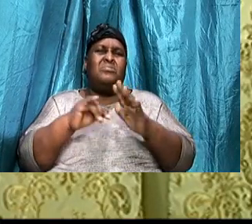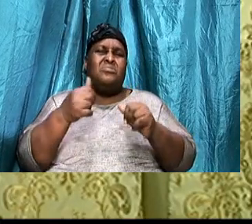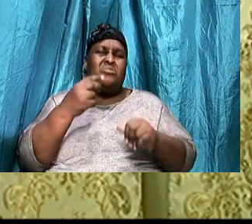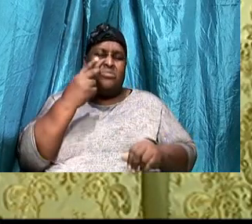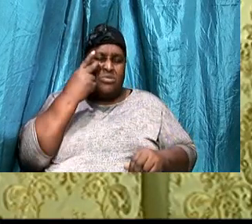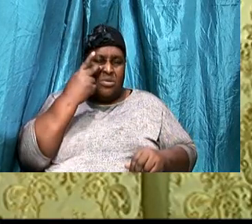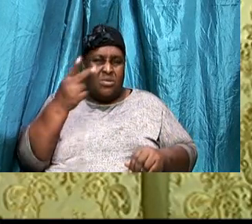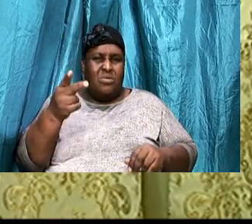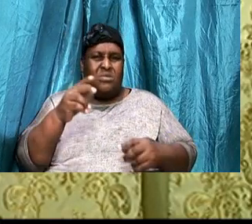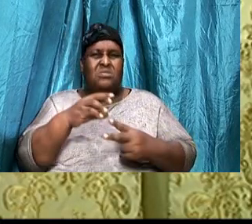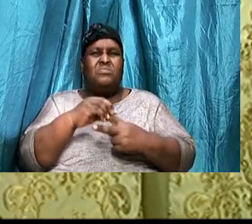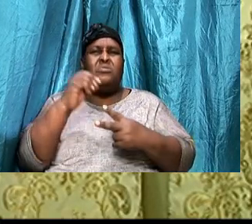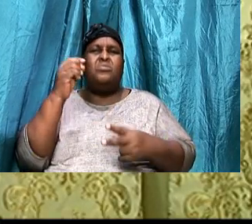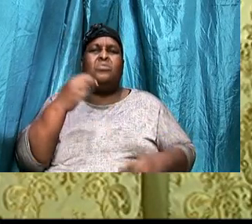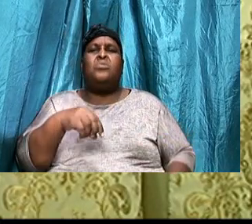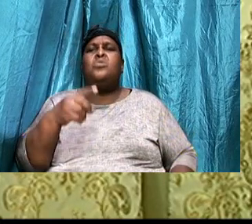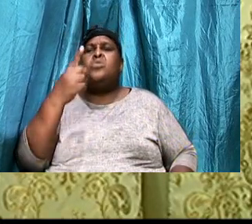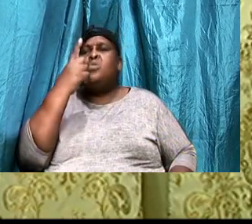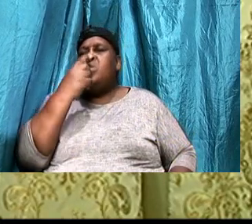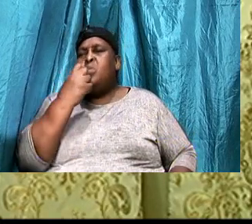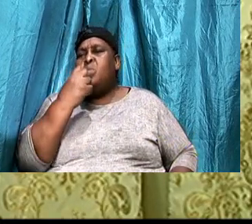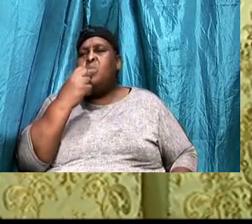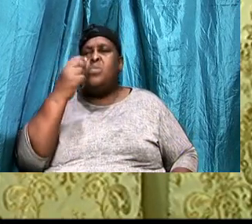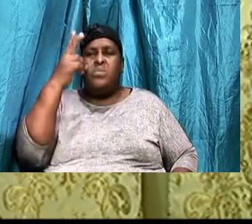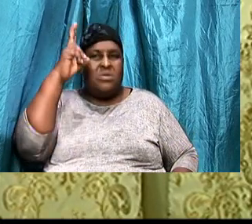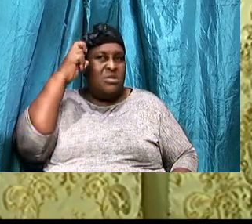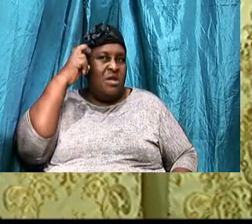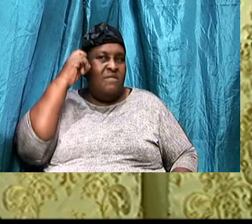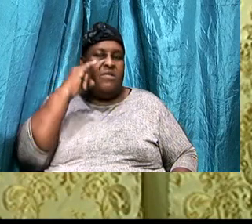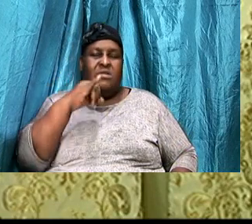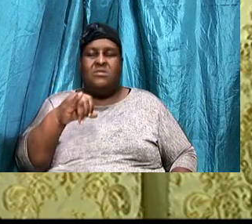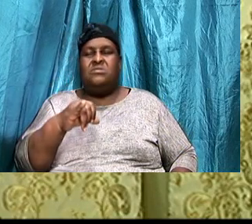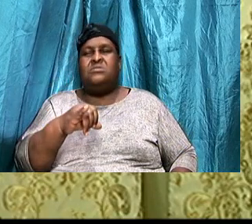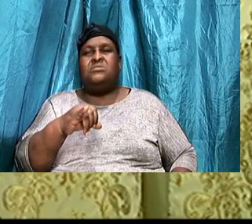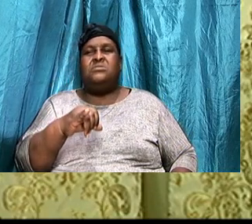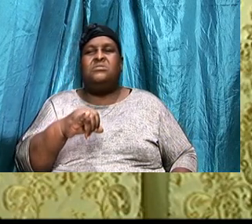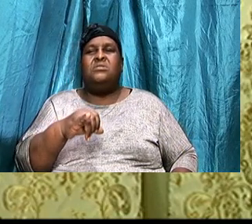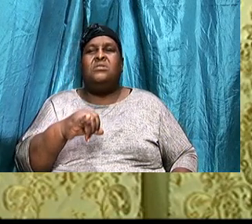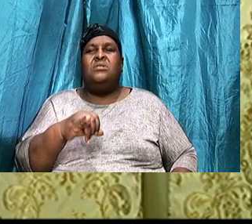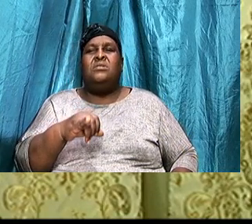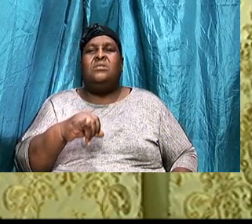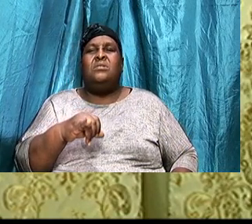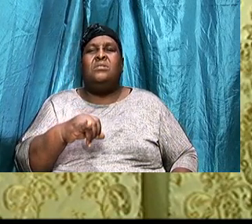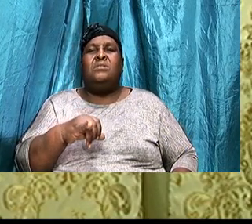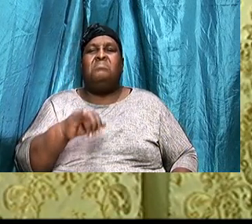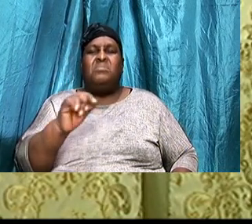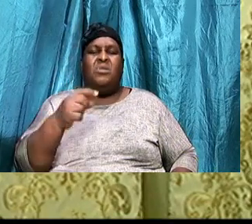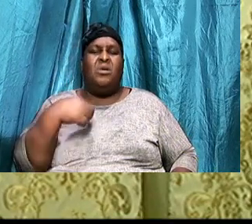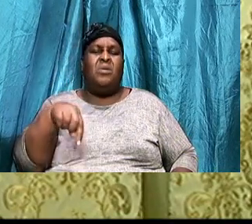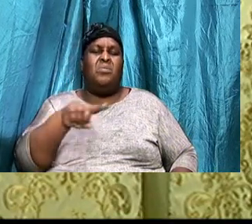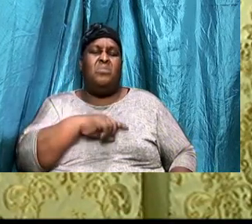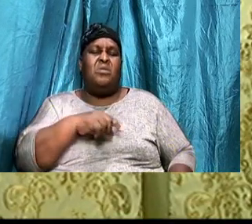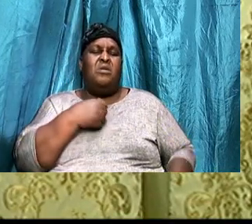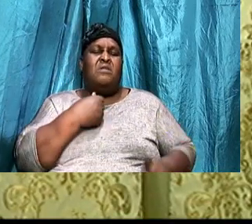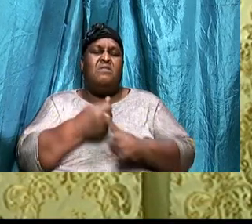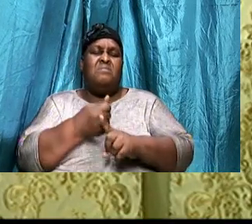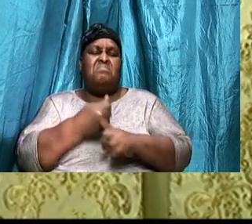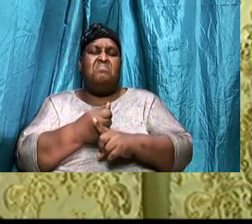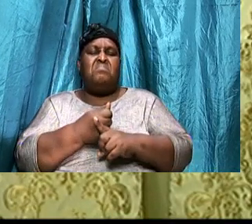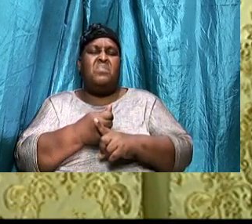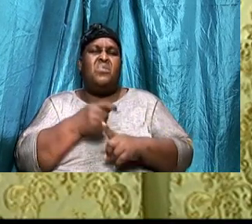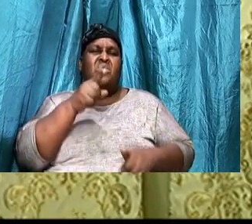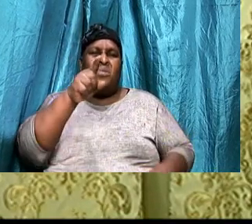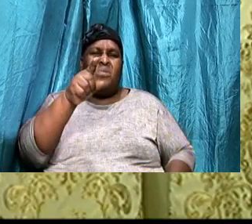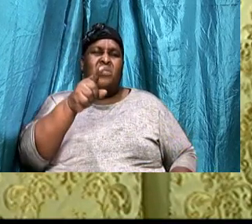Especially, At who, The enemy is, And who, This enemy is, That we are up against, You will be surprised,